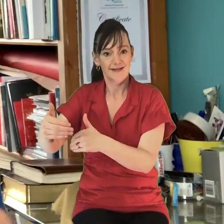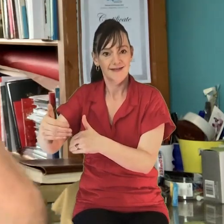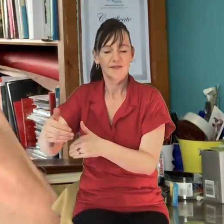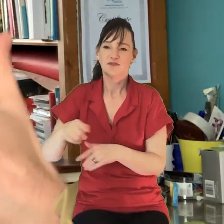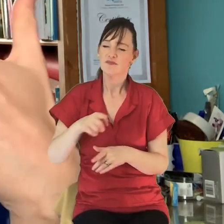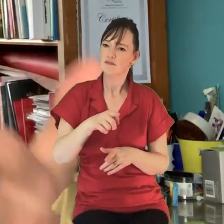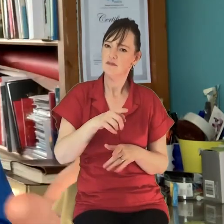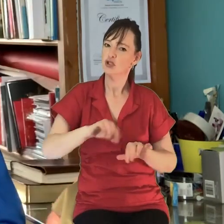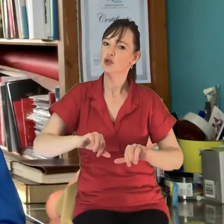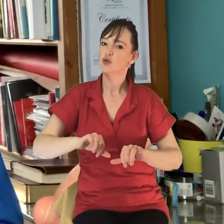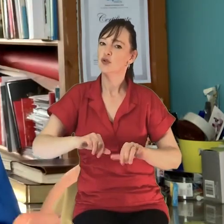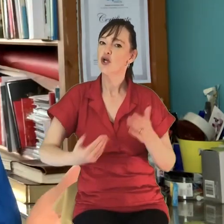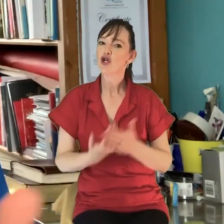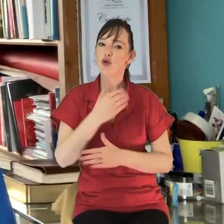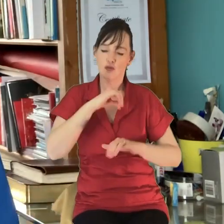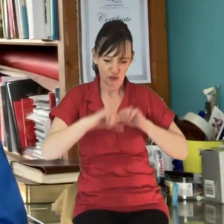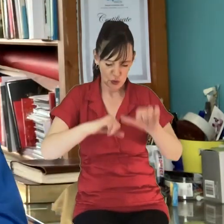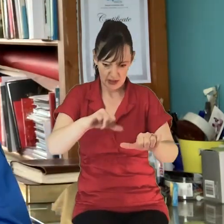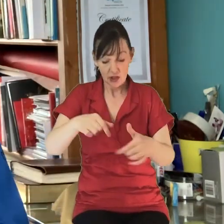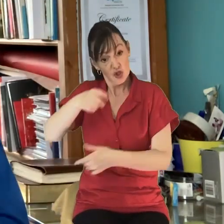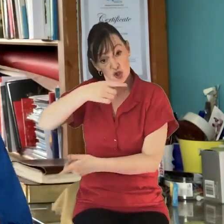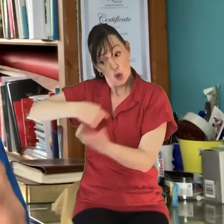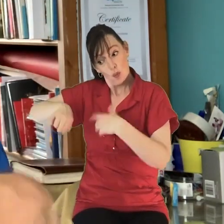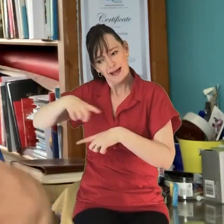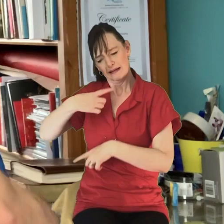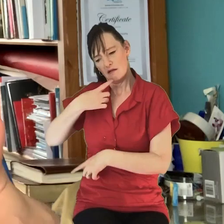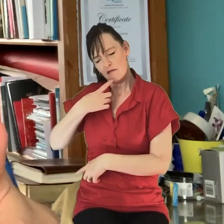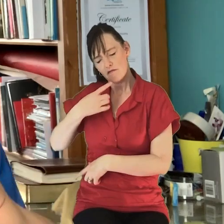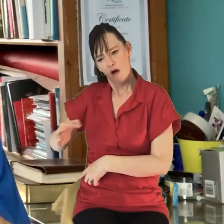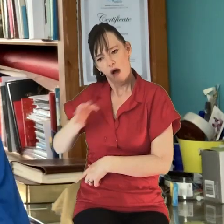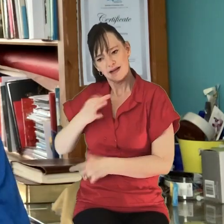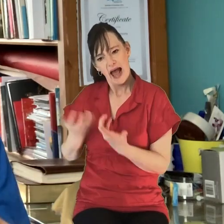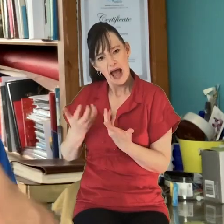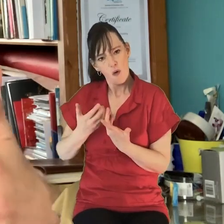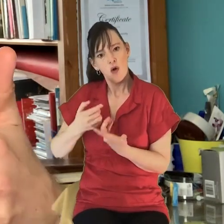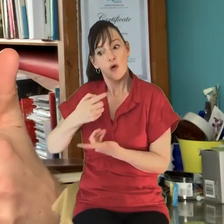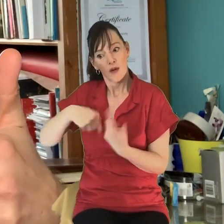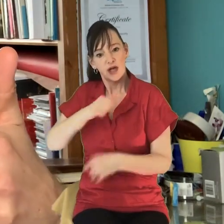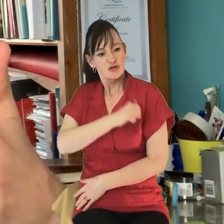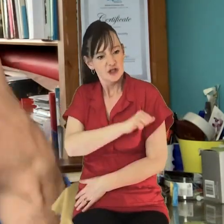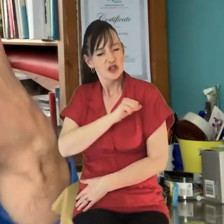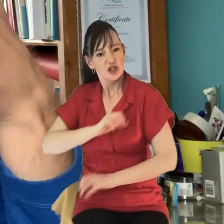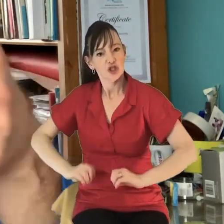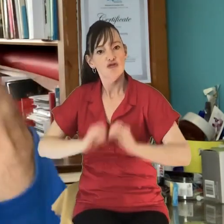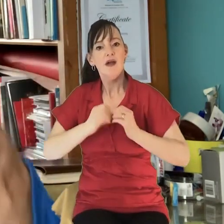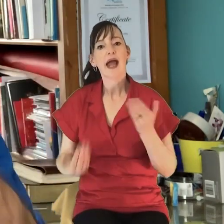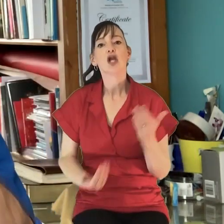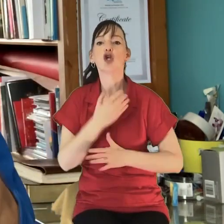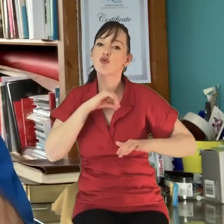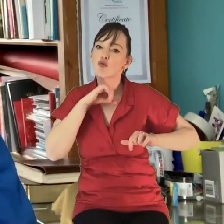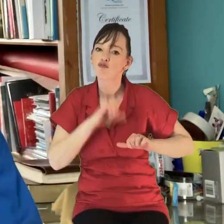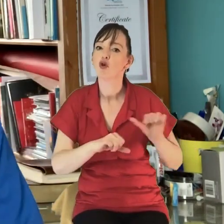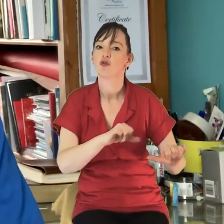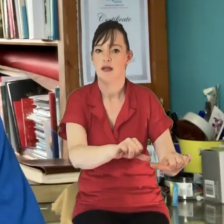how as Christians do we kind of almost form a new set of rhythms, a new set of rhythms in this kind of lockdown